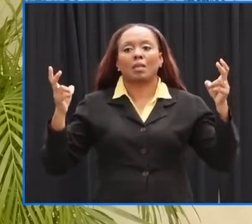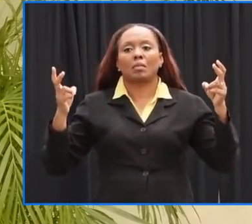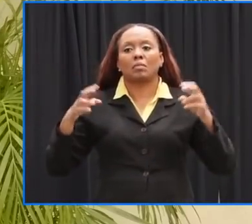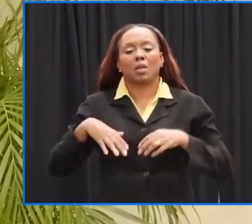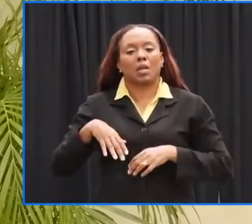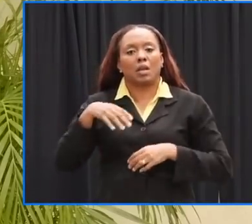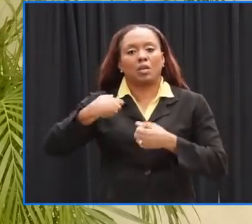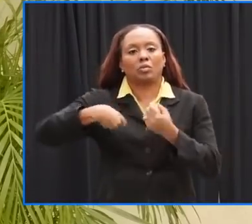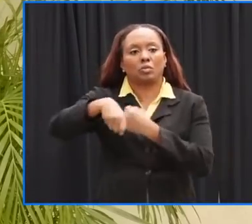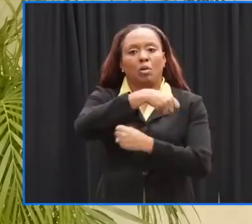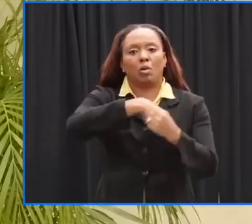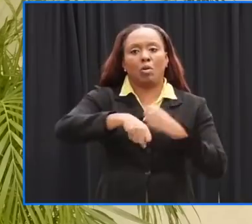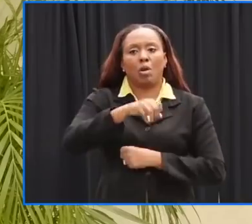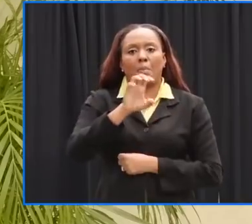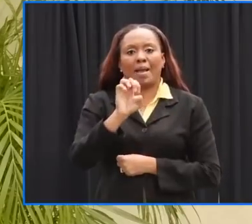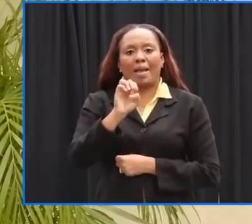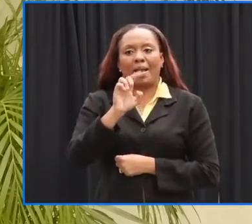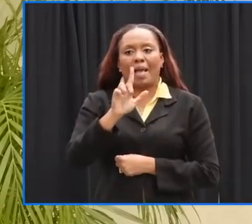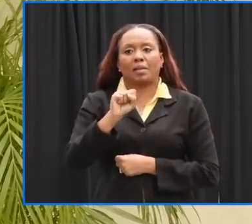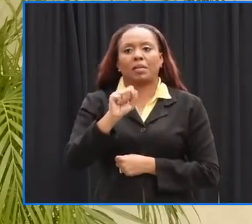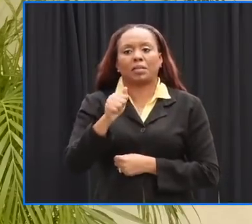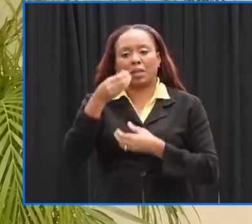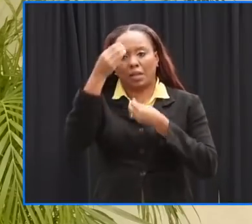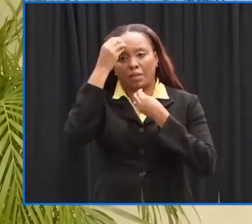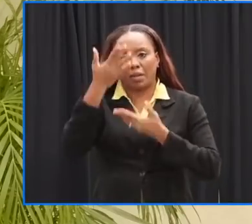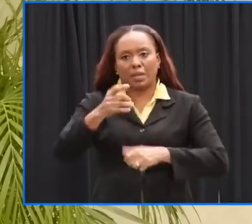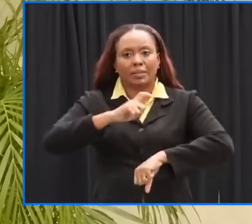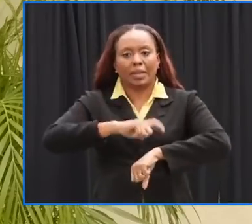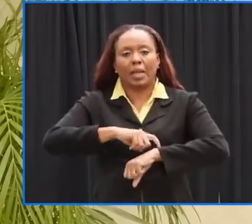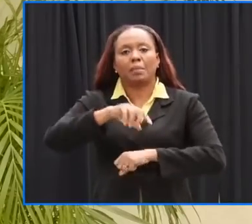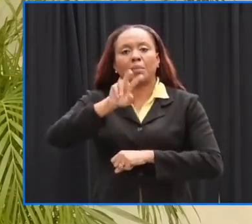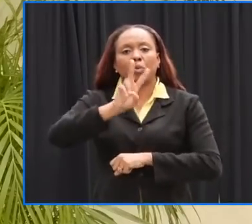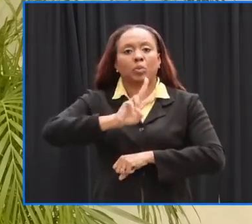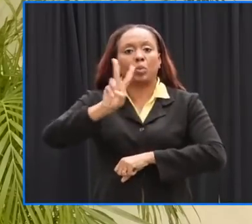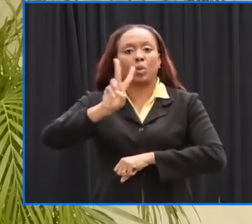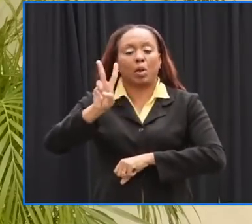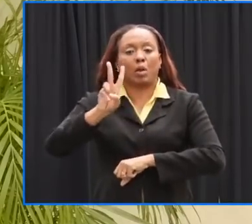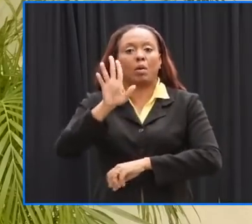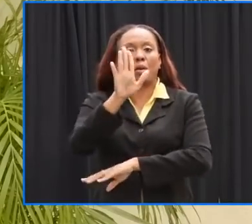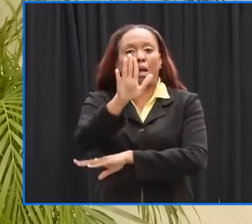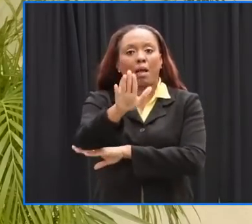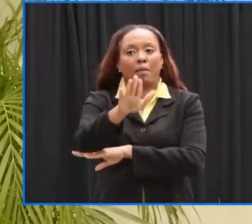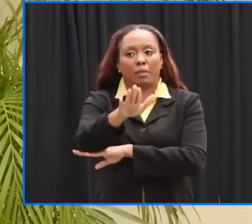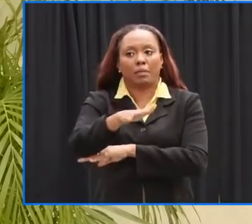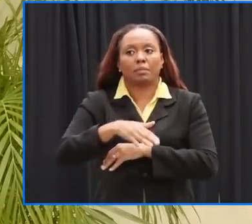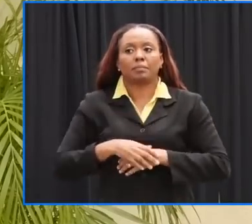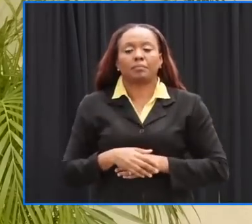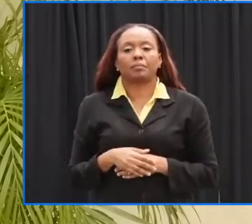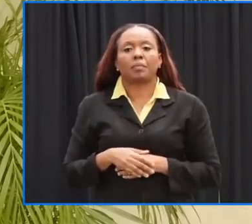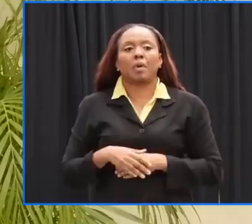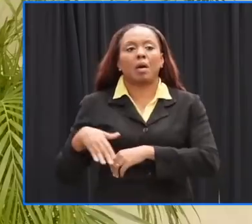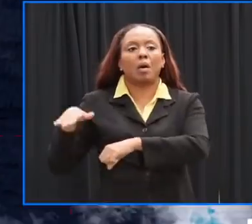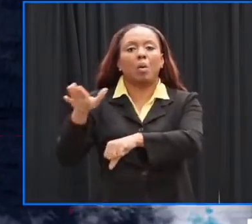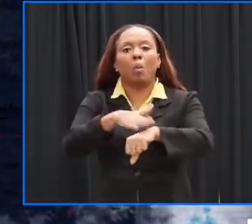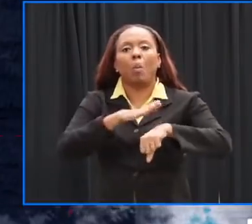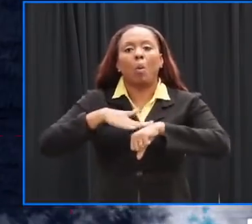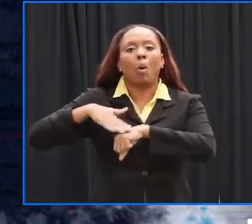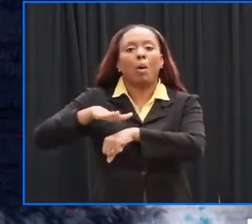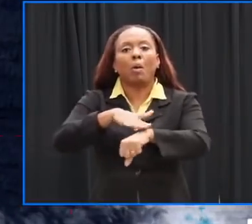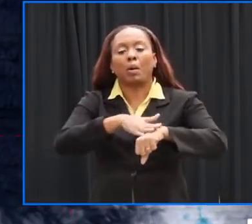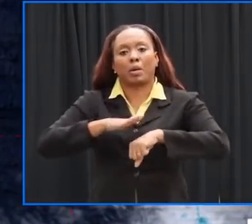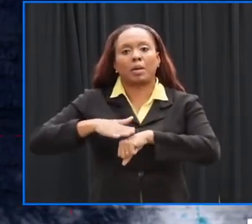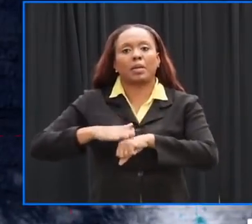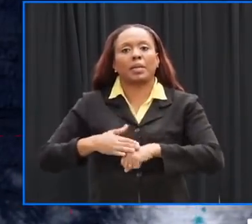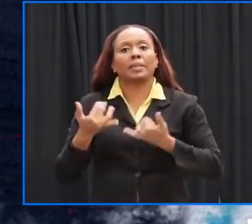storm Elsa this is issued at two o'clock this afternoon from the Met Office tropical storm warning is